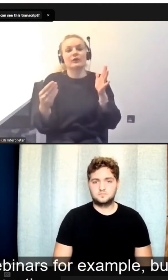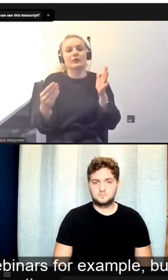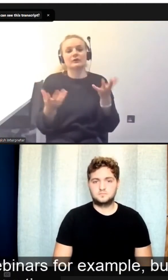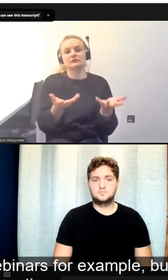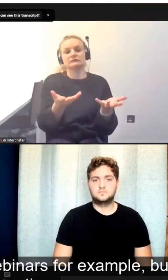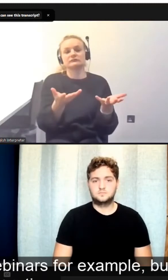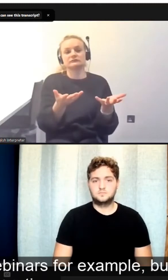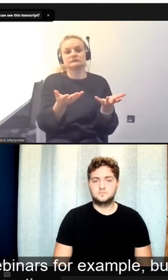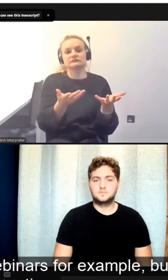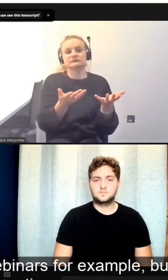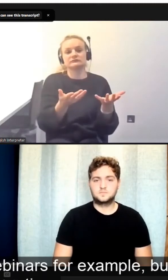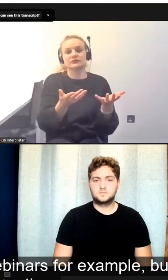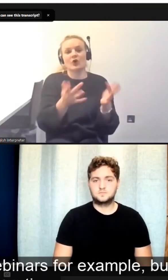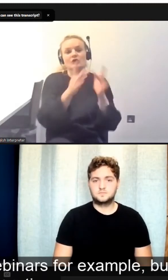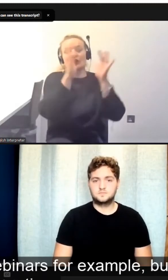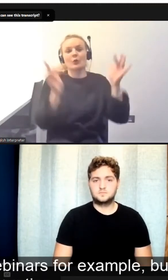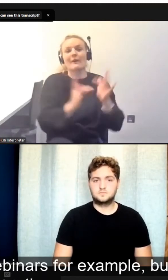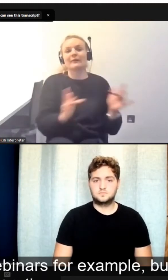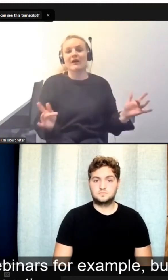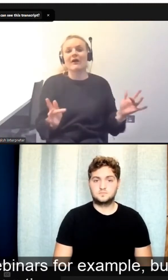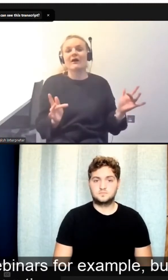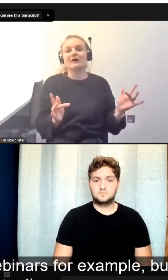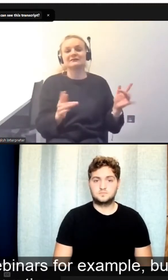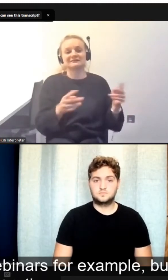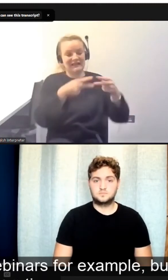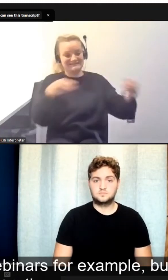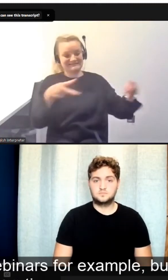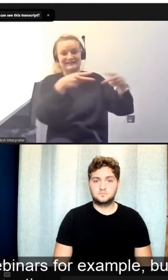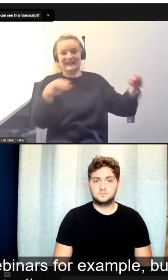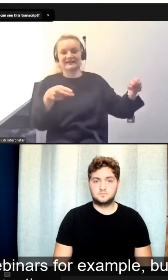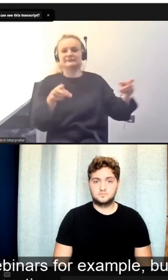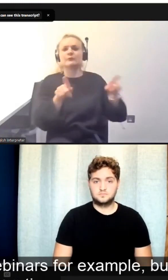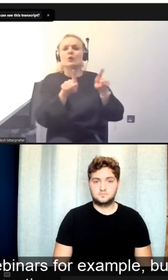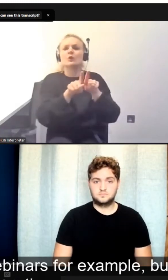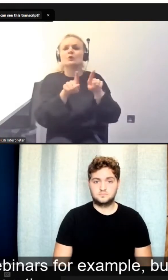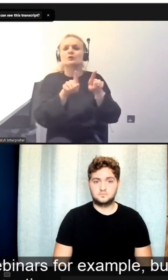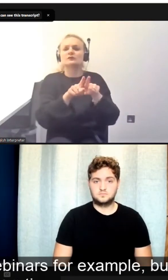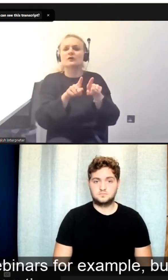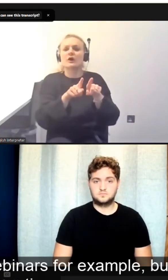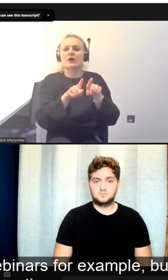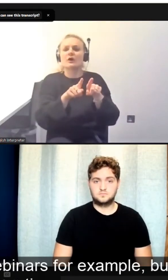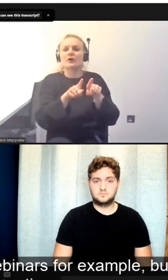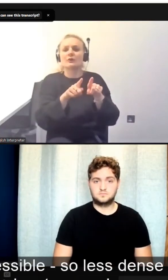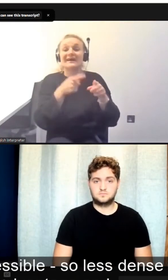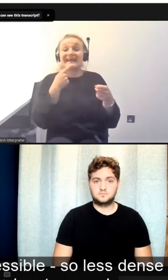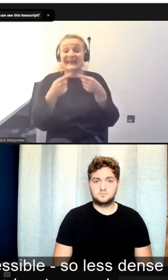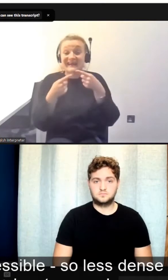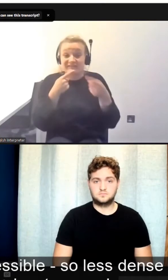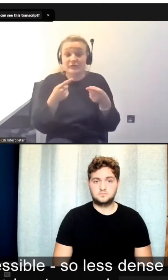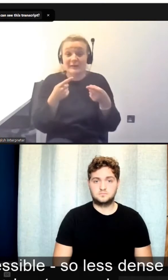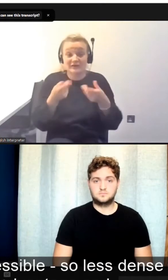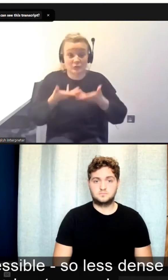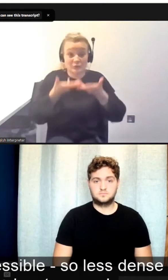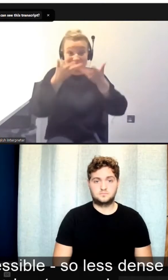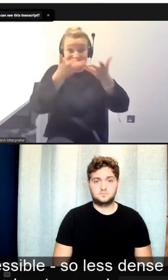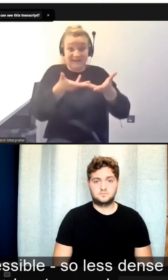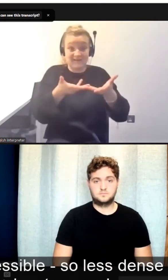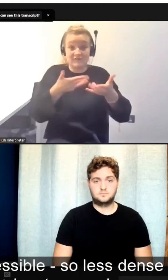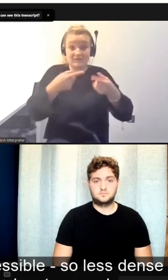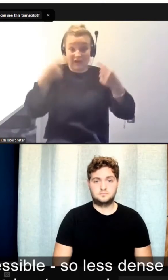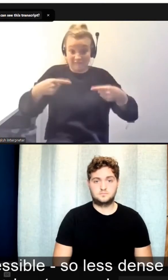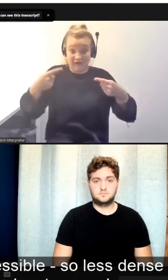text on the webinars, for example. But also making the information that we do make available